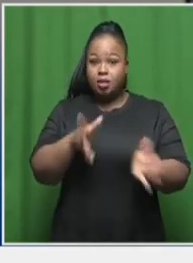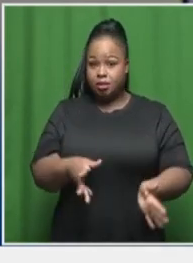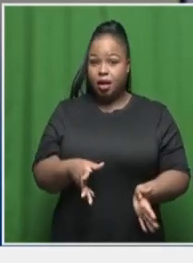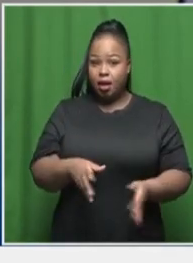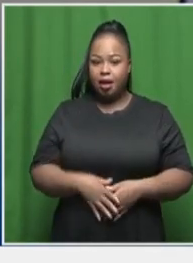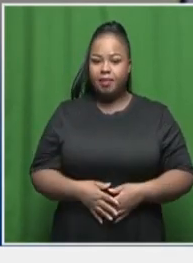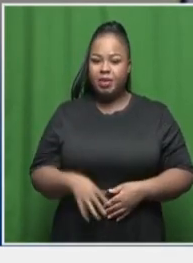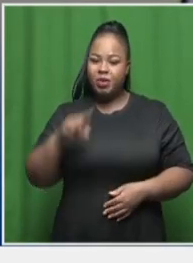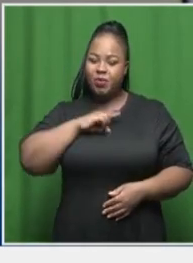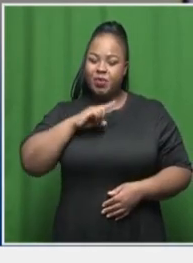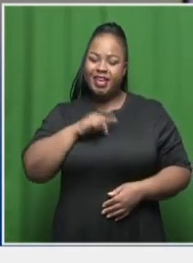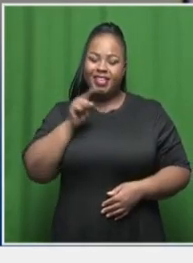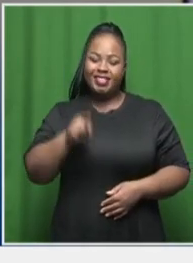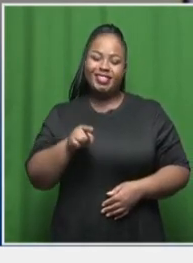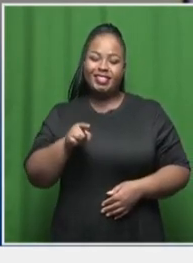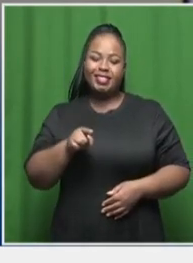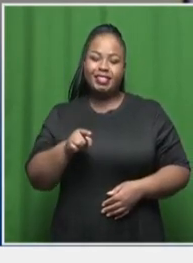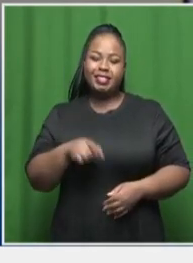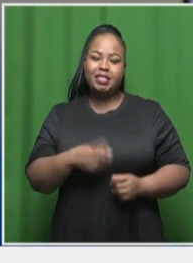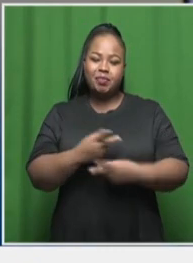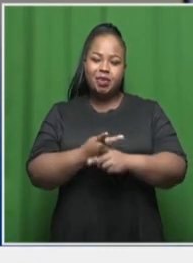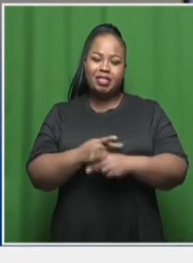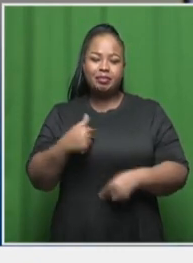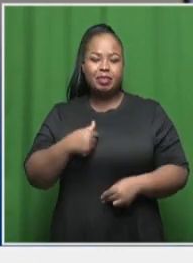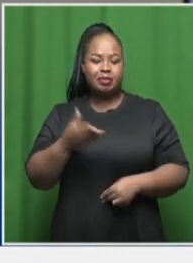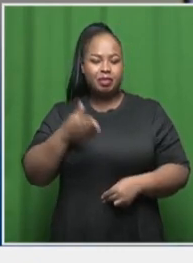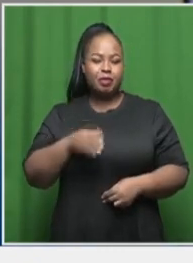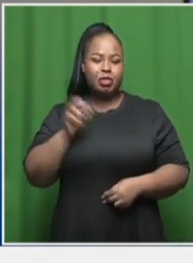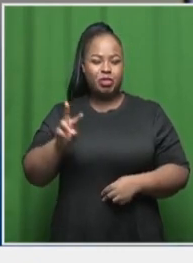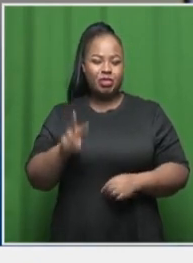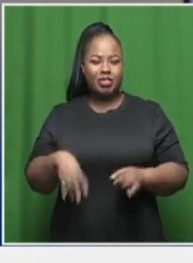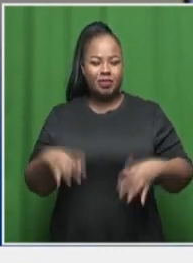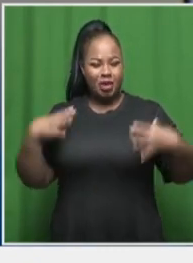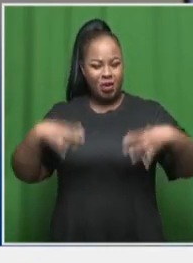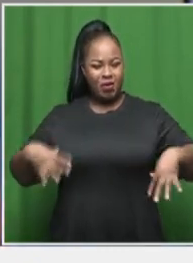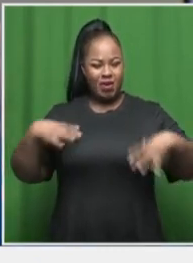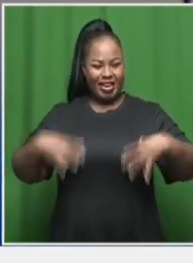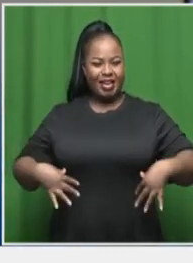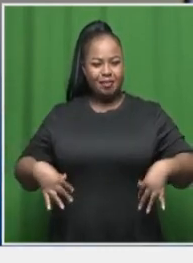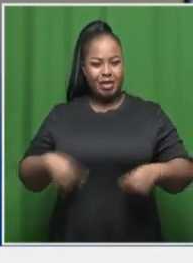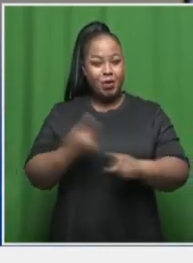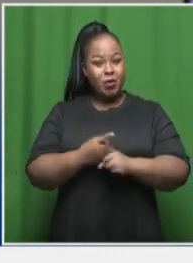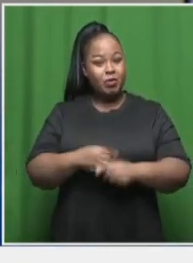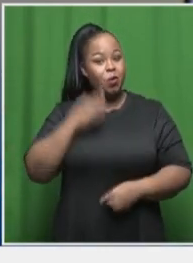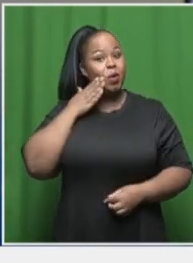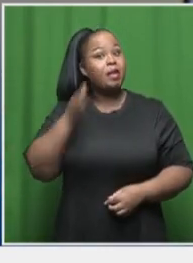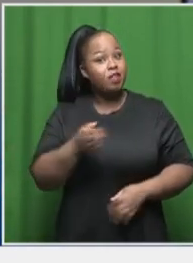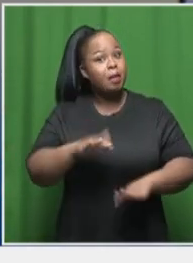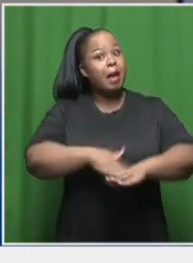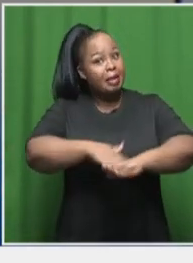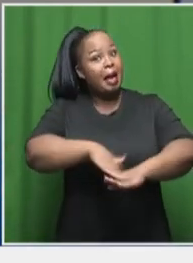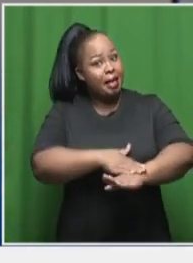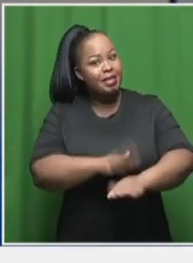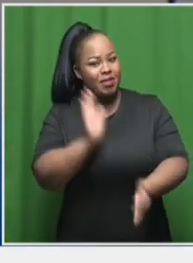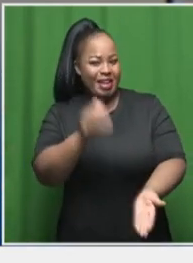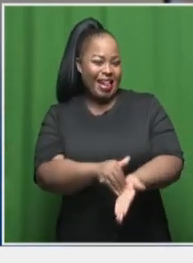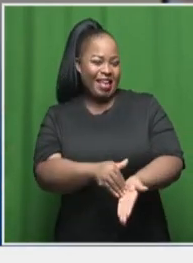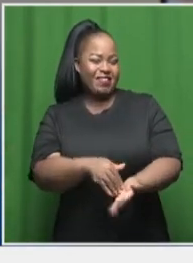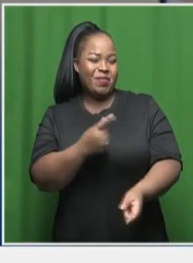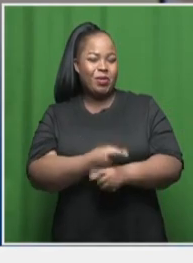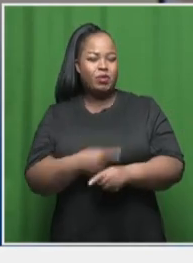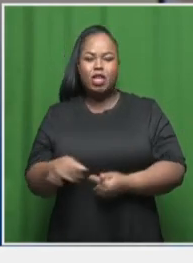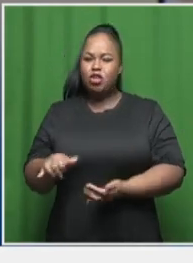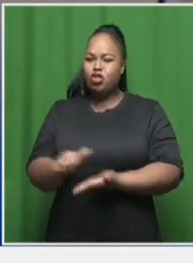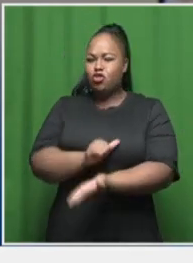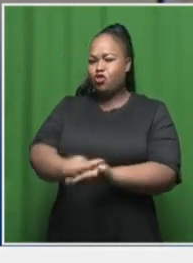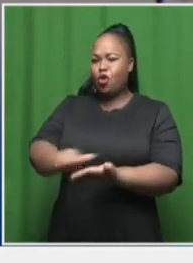hippo, because in the production, I wear a tutu. But only when we get to Madagascar, not when we're in New